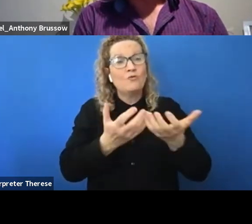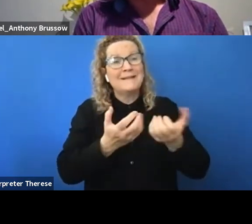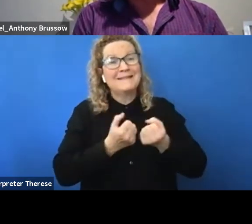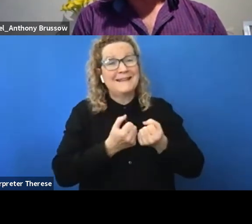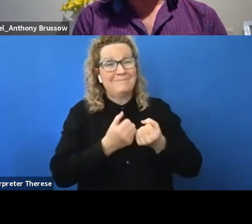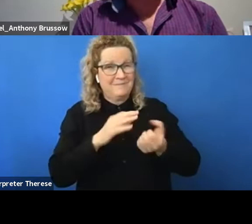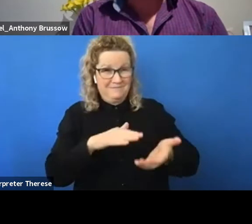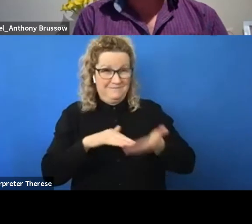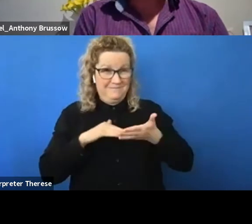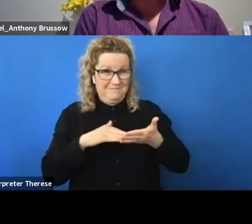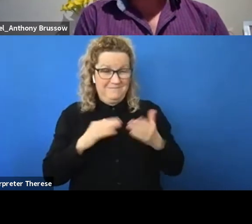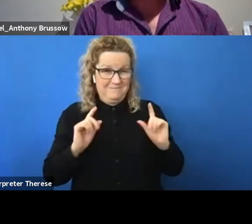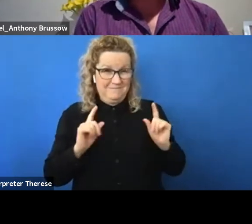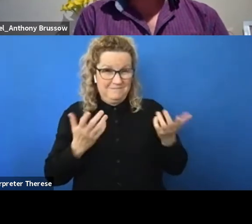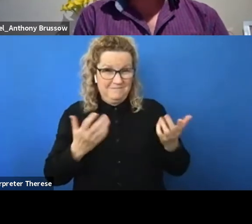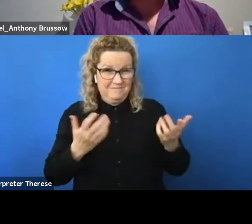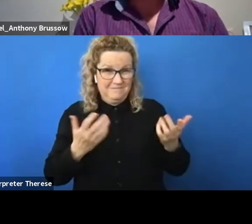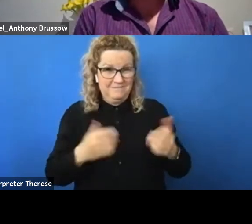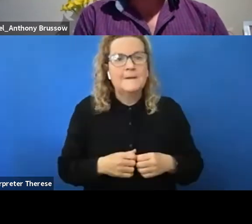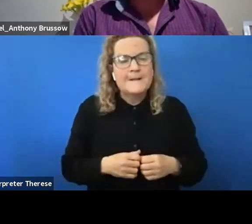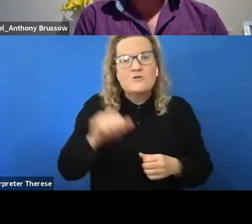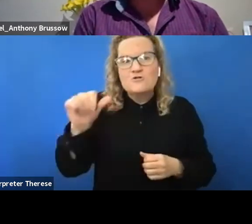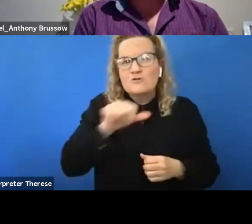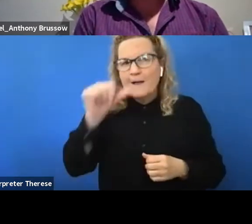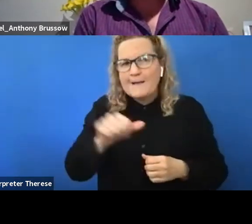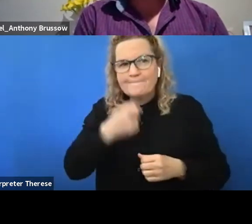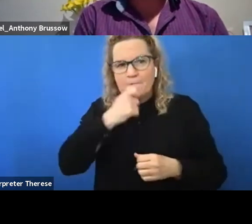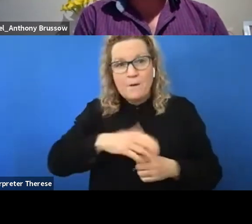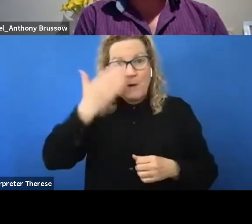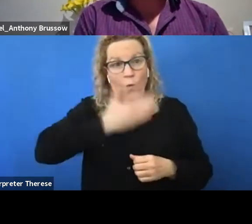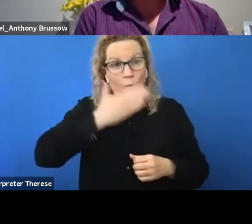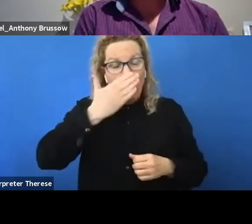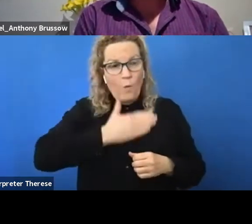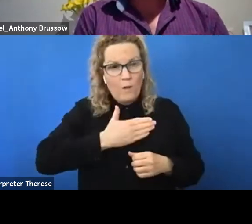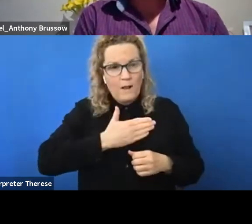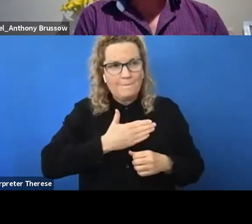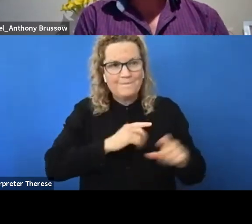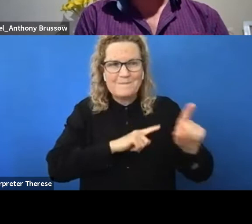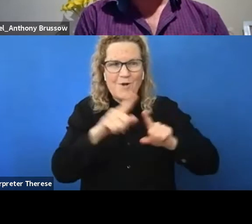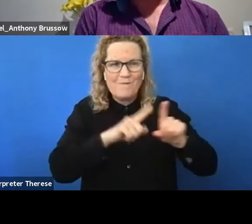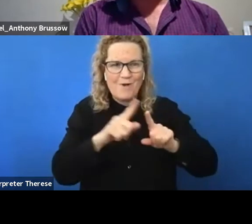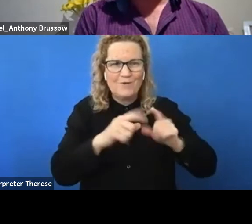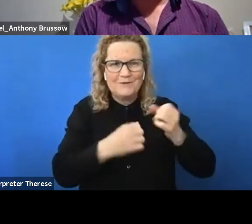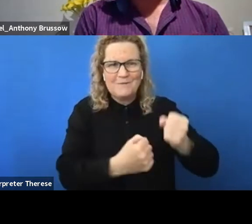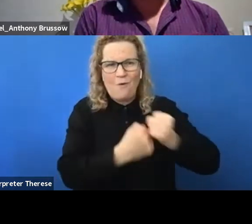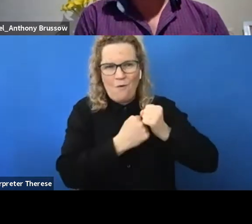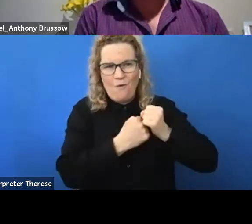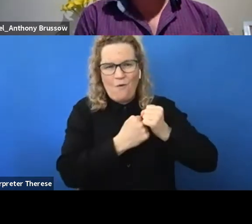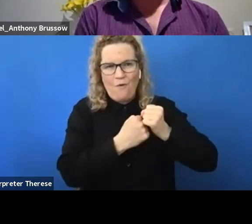All right. So throughout primary school, the primary sources of support that I received was through